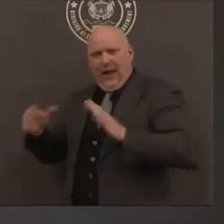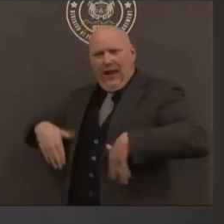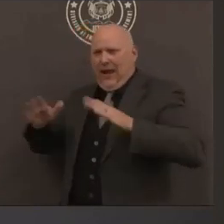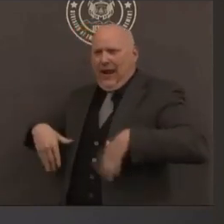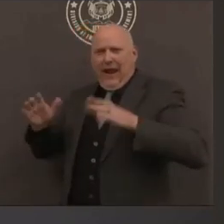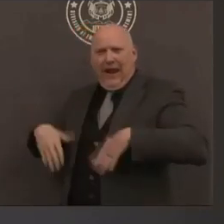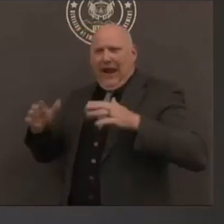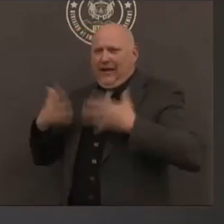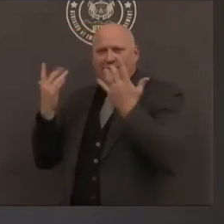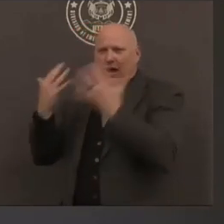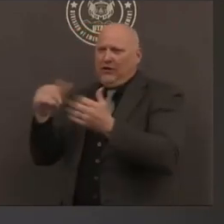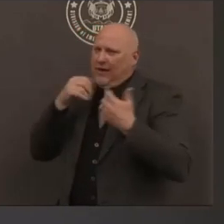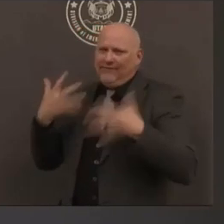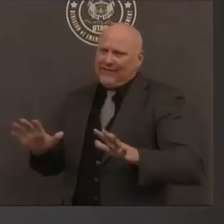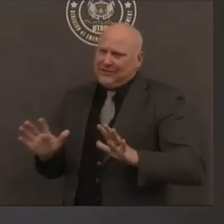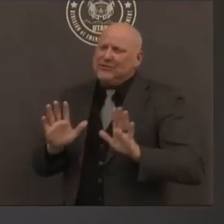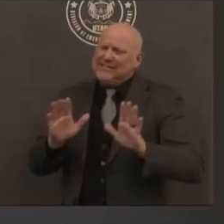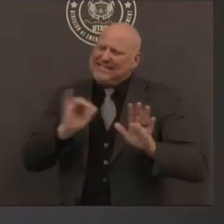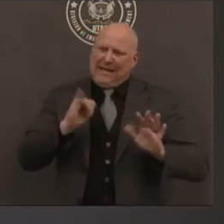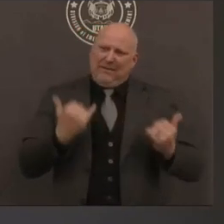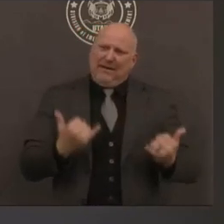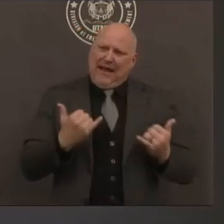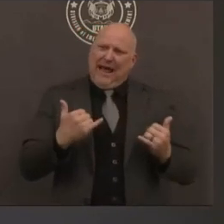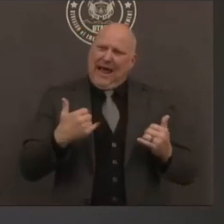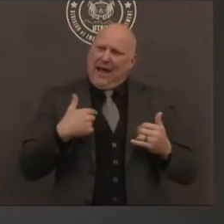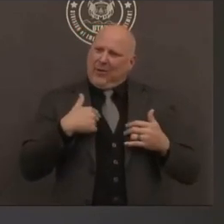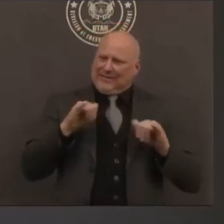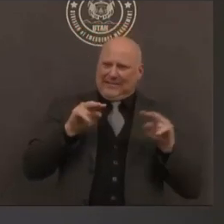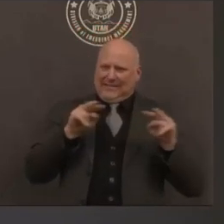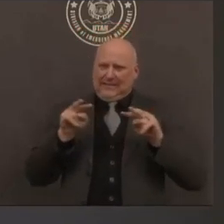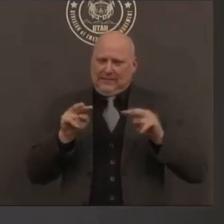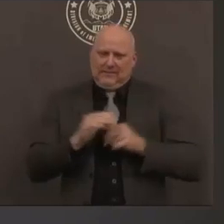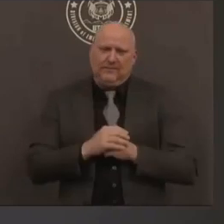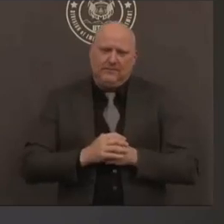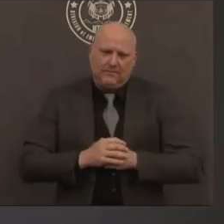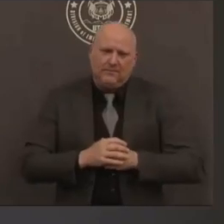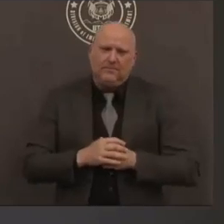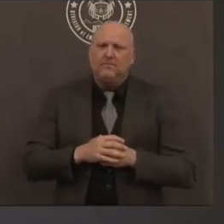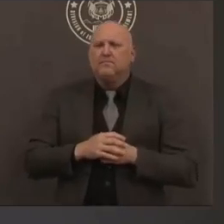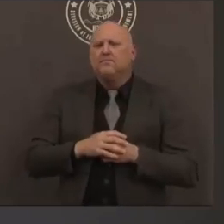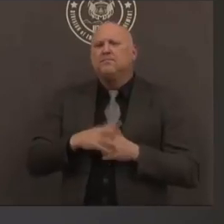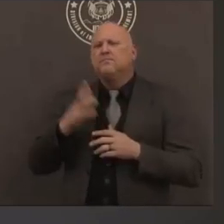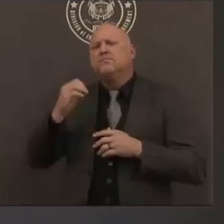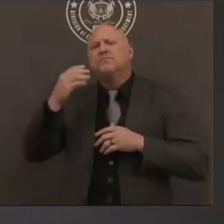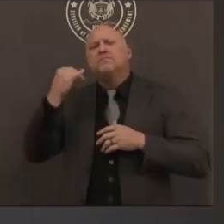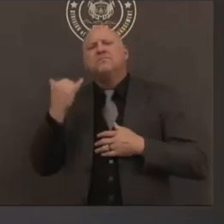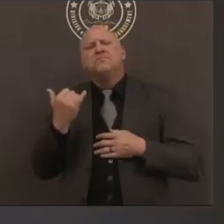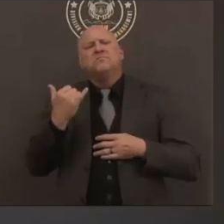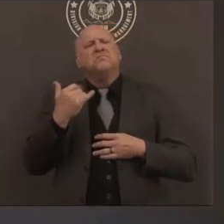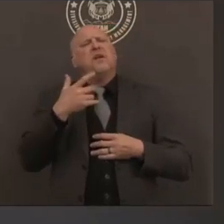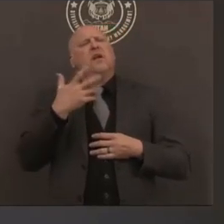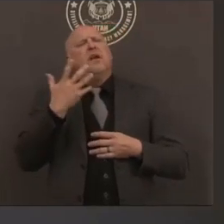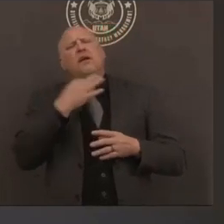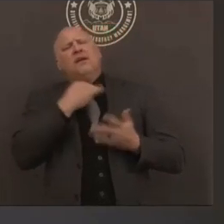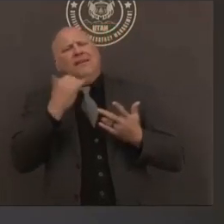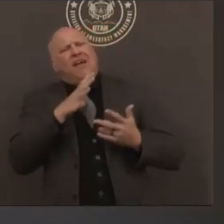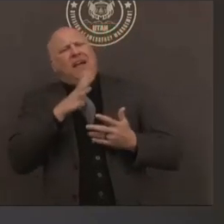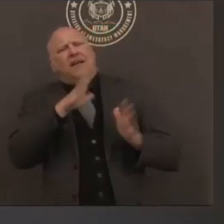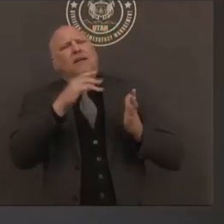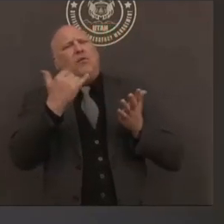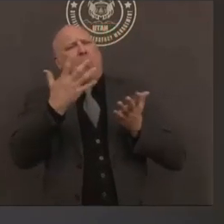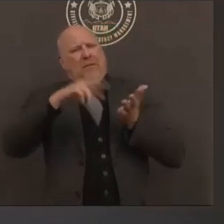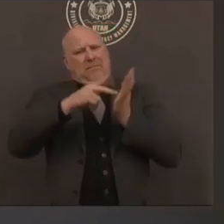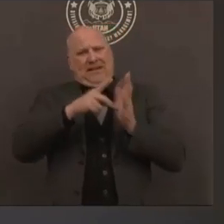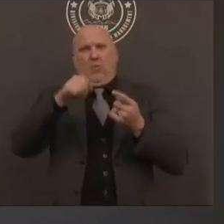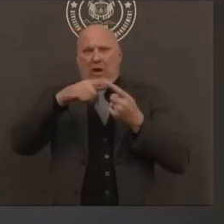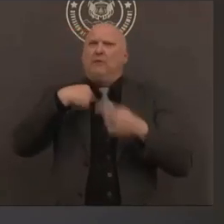you define flattening of the curve um what officially does that mean so it's what we're looking for is a slowing